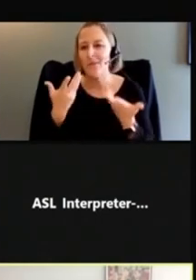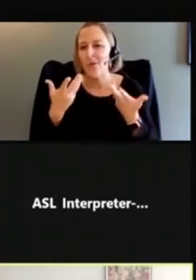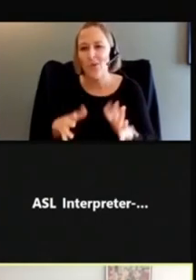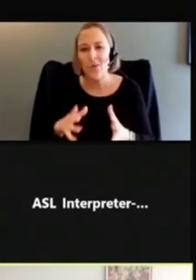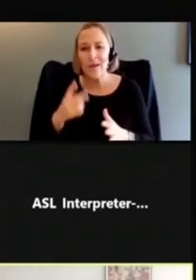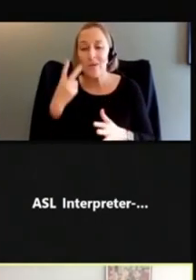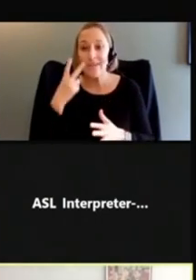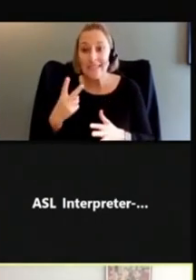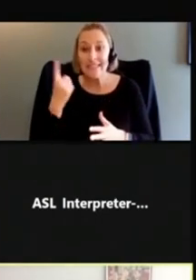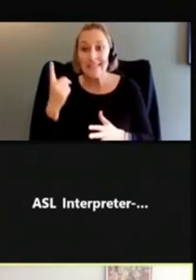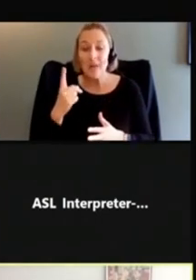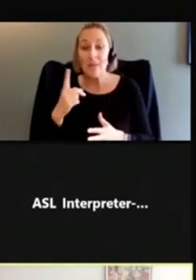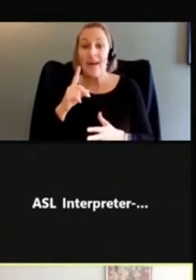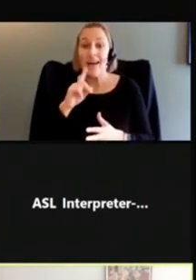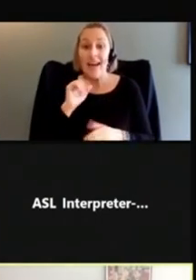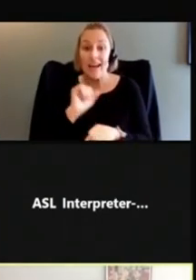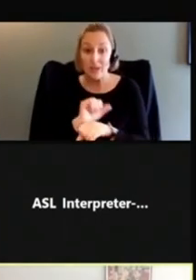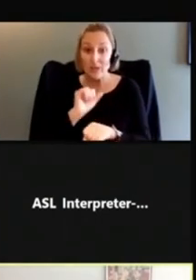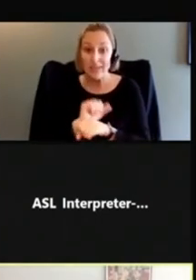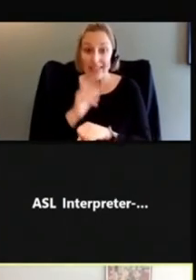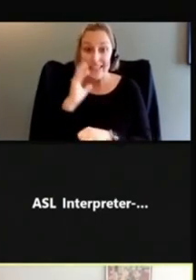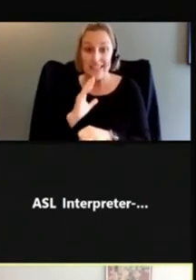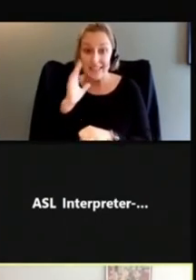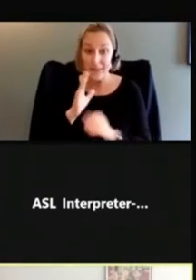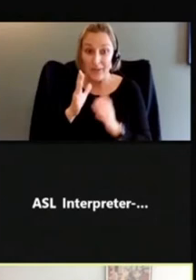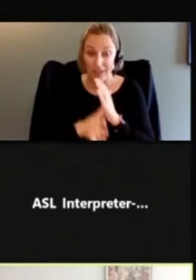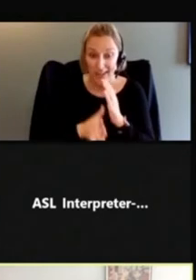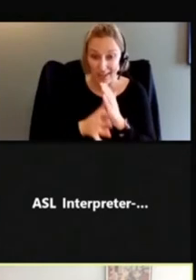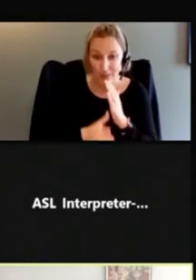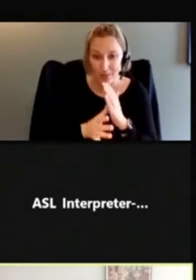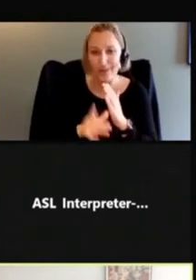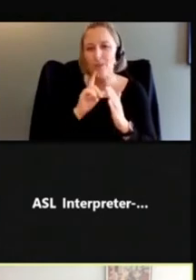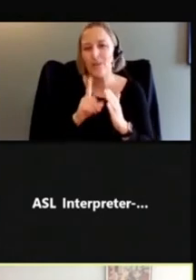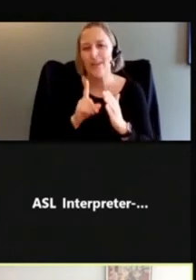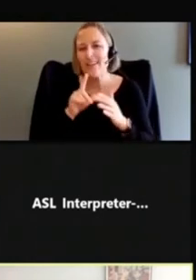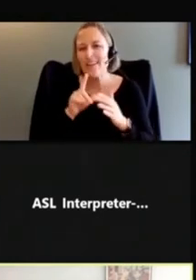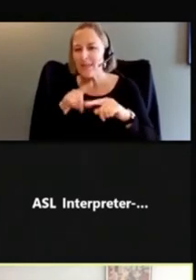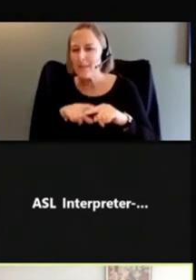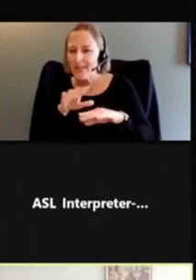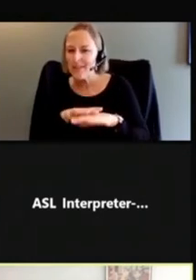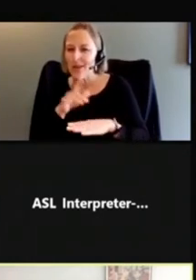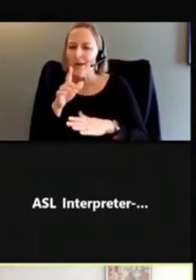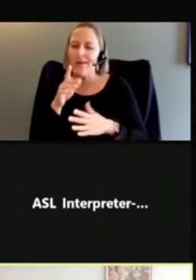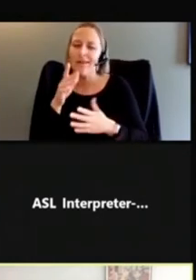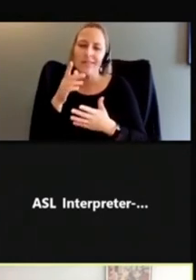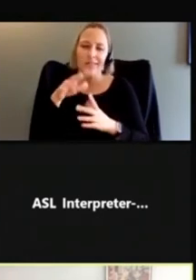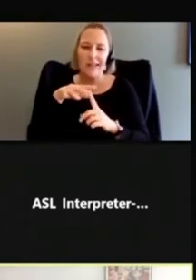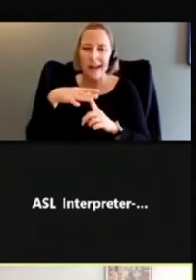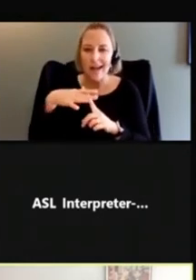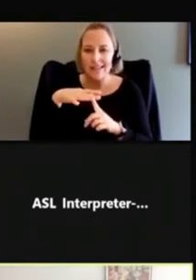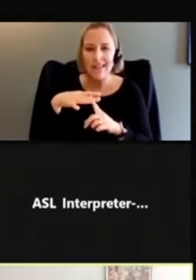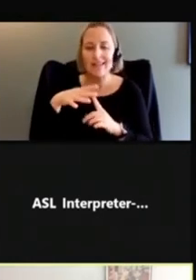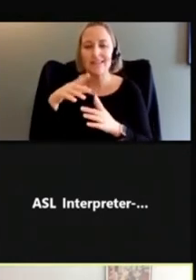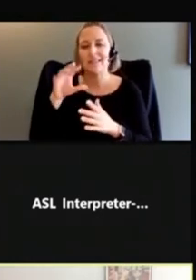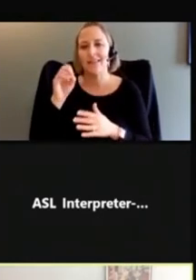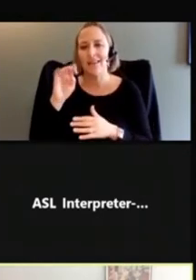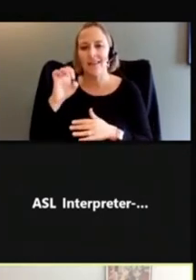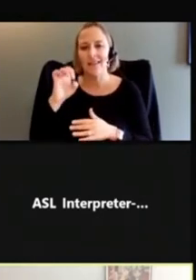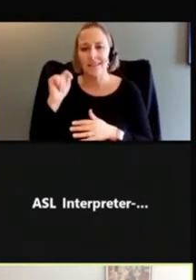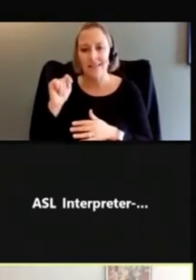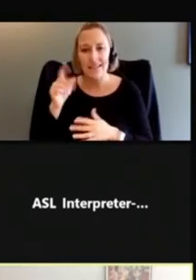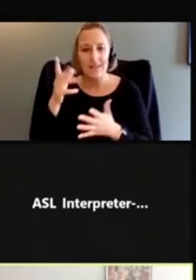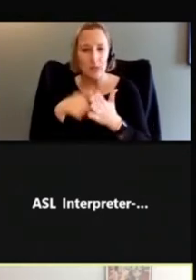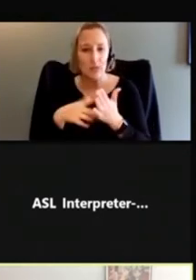actually having diarrhea, it depends on the context of the material that we're putting together. So this one is a little bit more of a